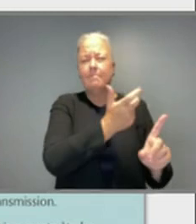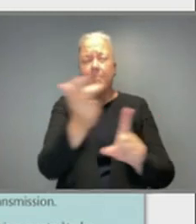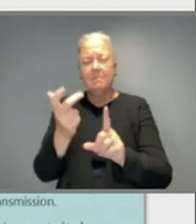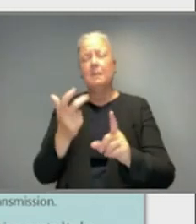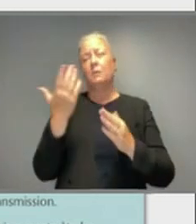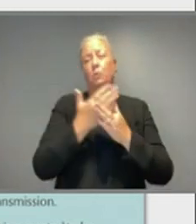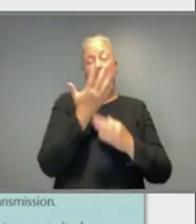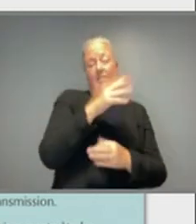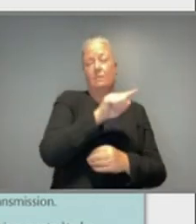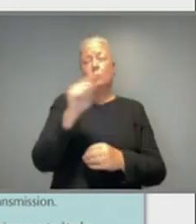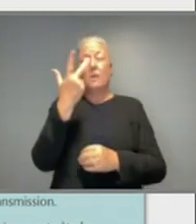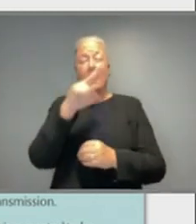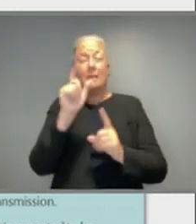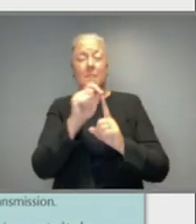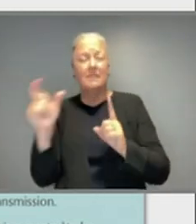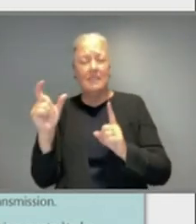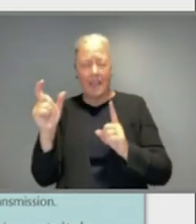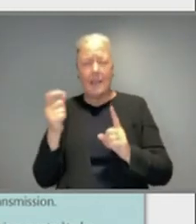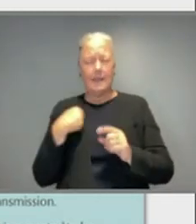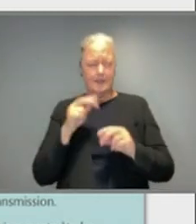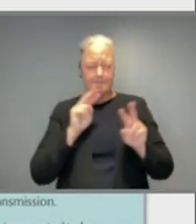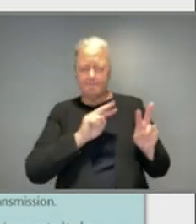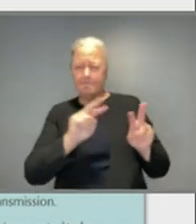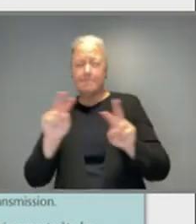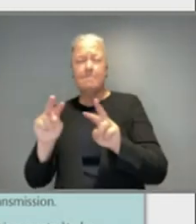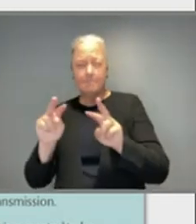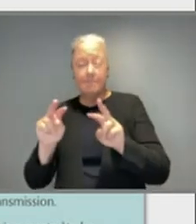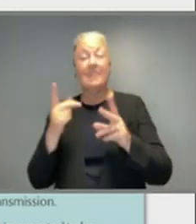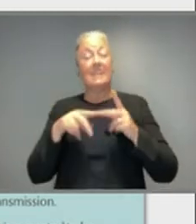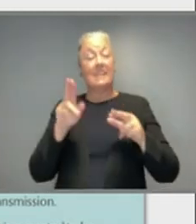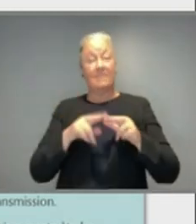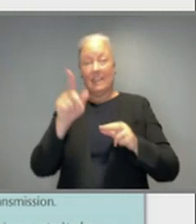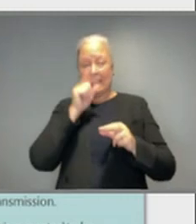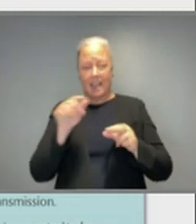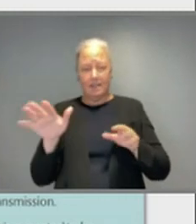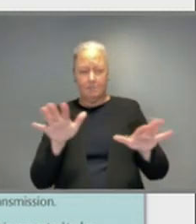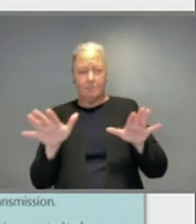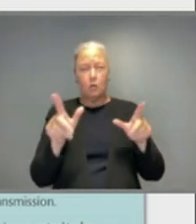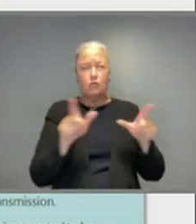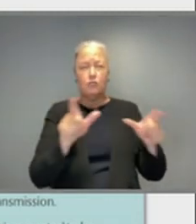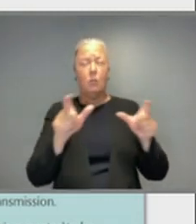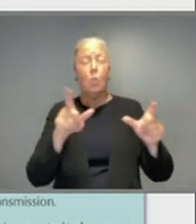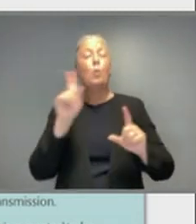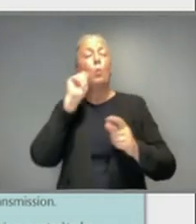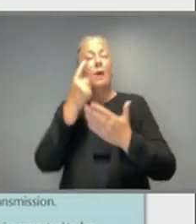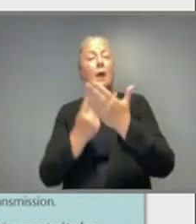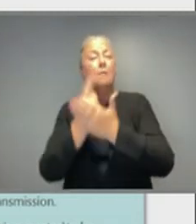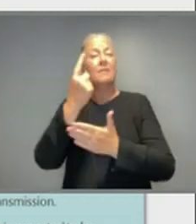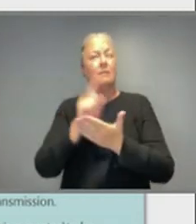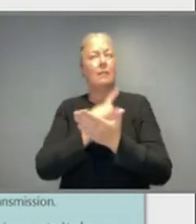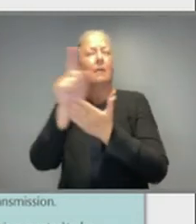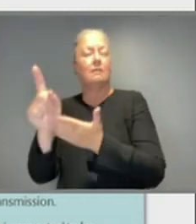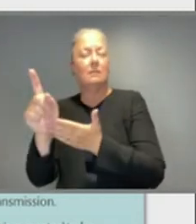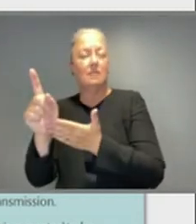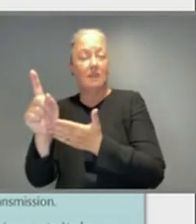simulations basically looked at should an outbreak become uncontrolled in those conditions, what would the consequences be and based on that